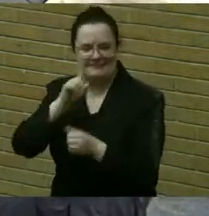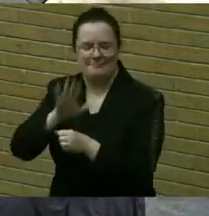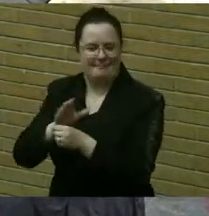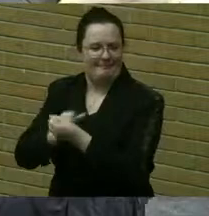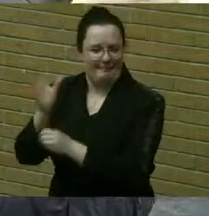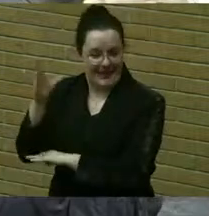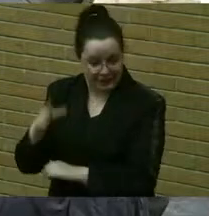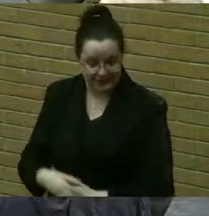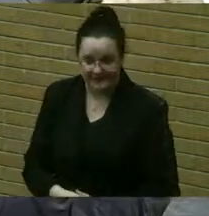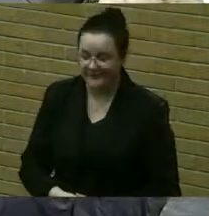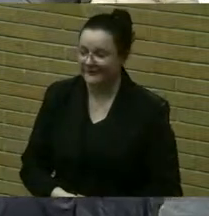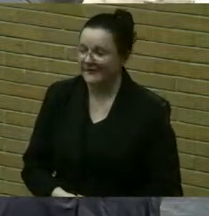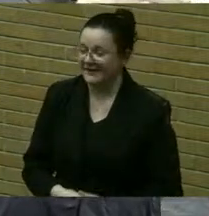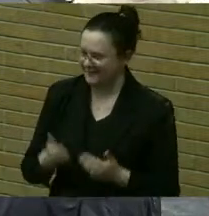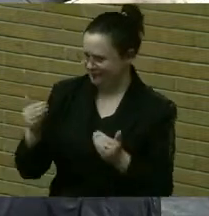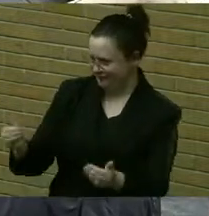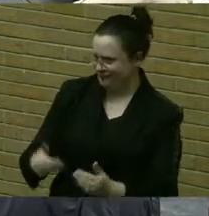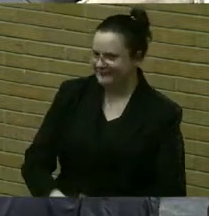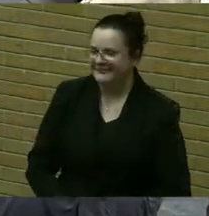Go ahead, gentlemen.